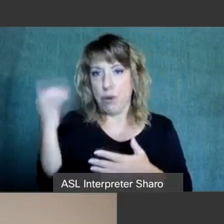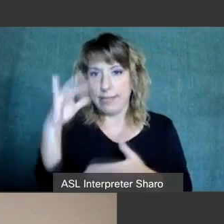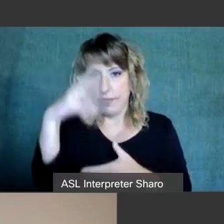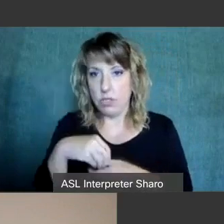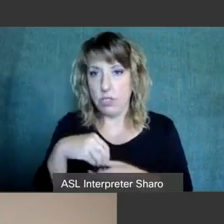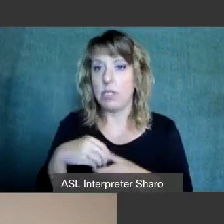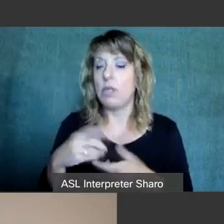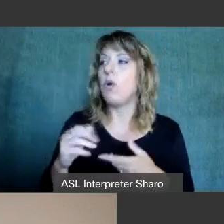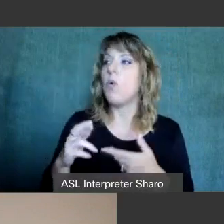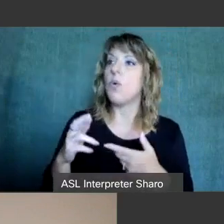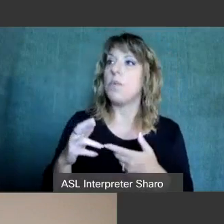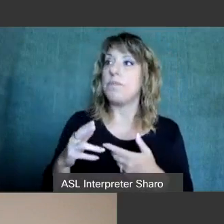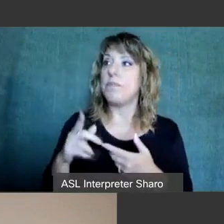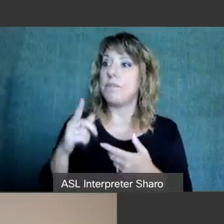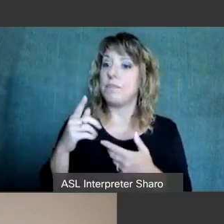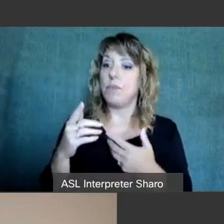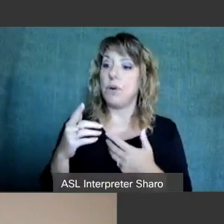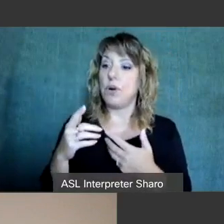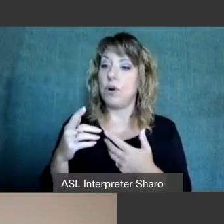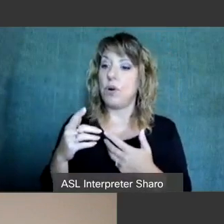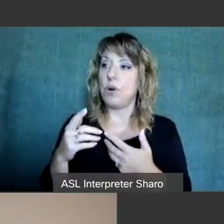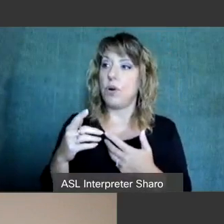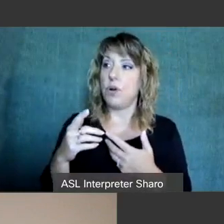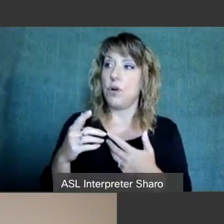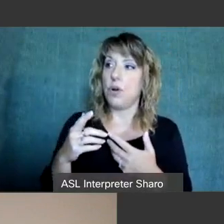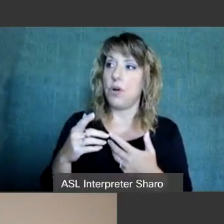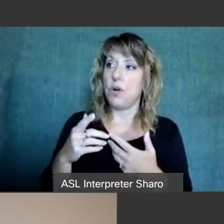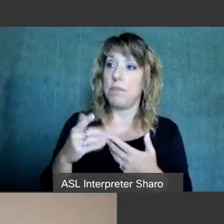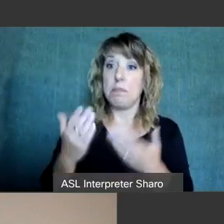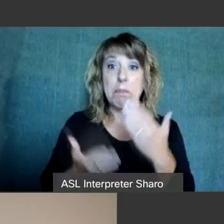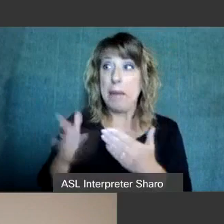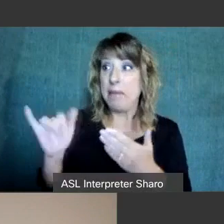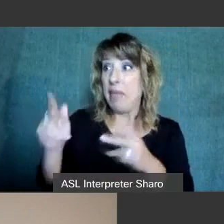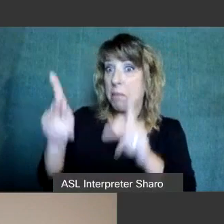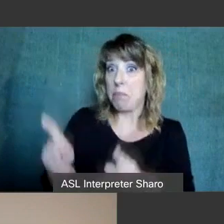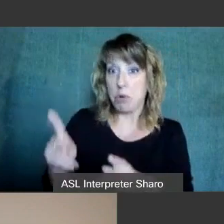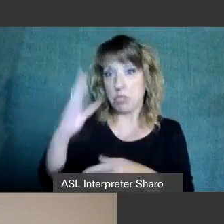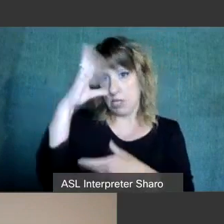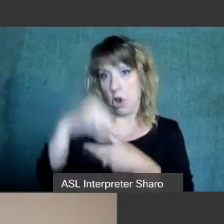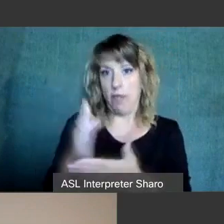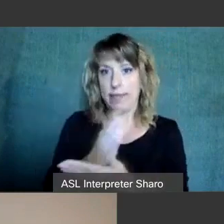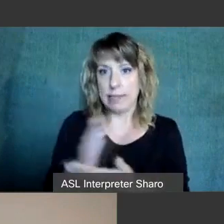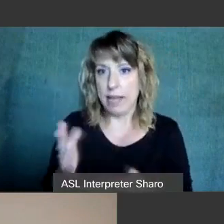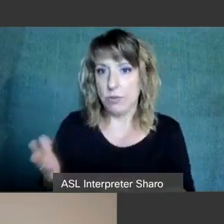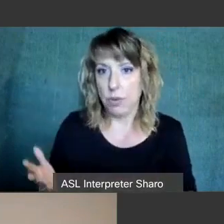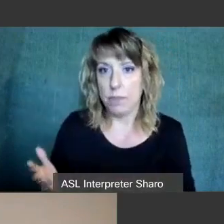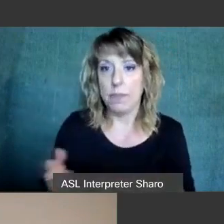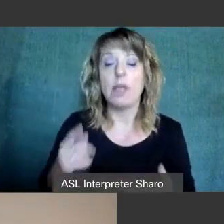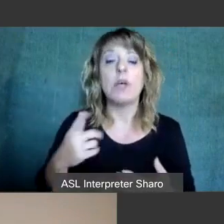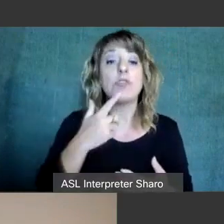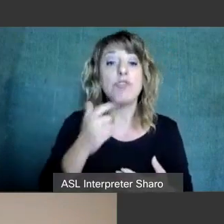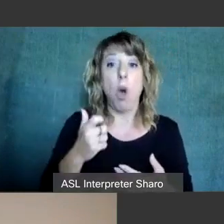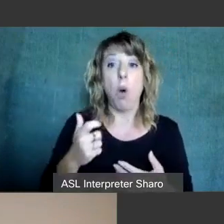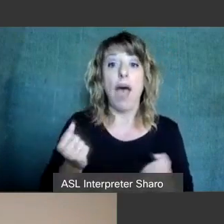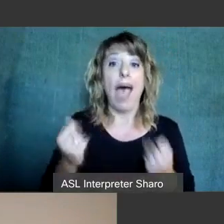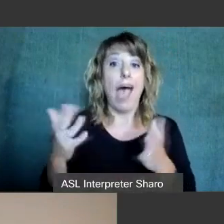you're involved with is possibly on the spectrum. The prevalence we discussed the prevalence